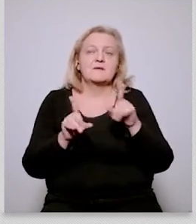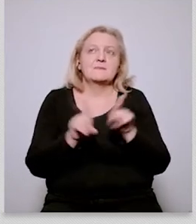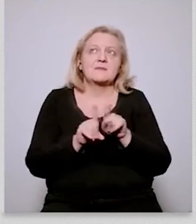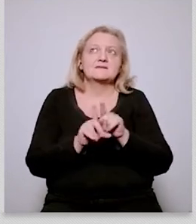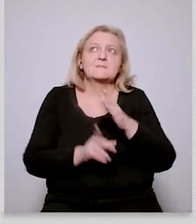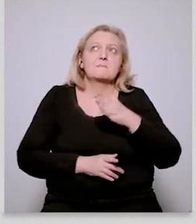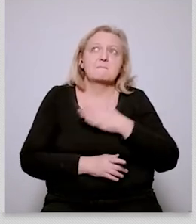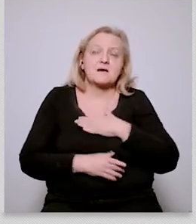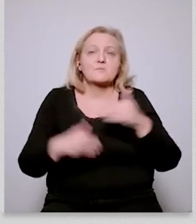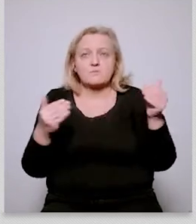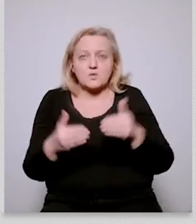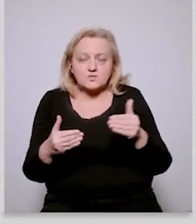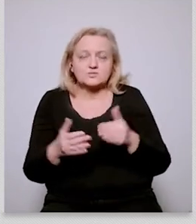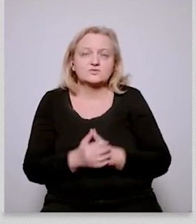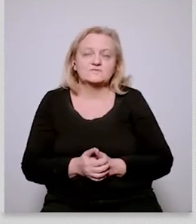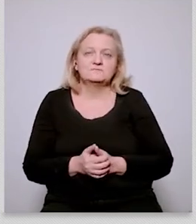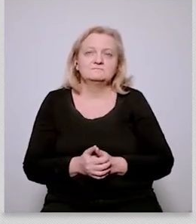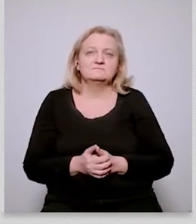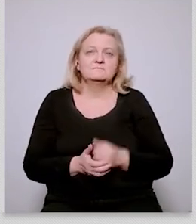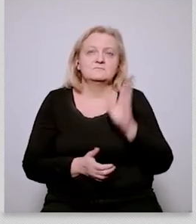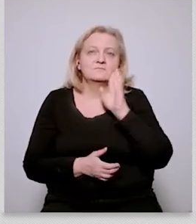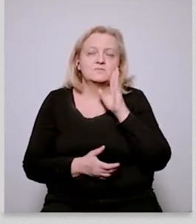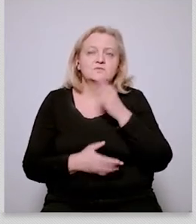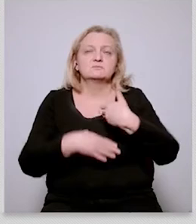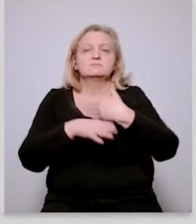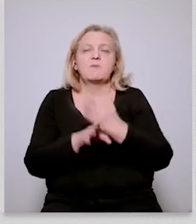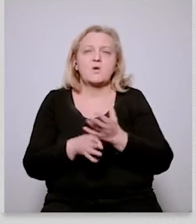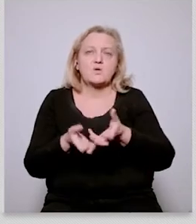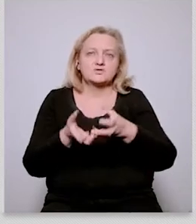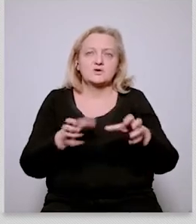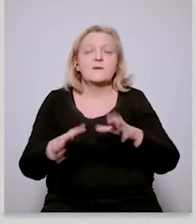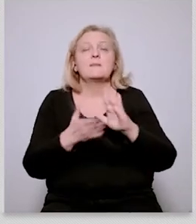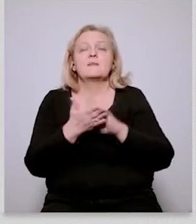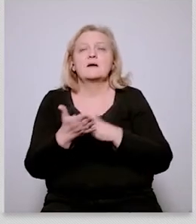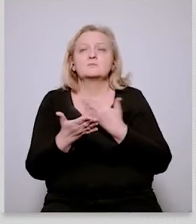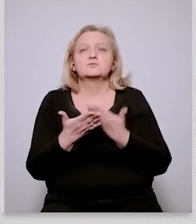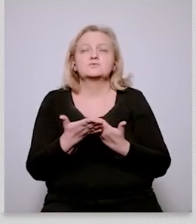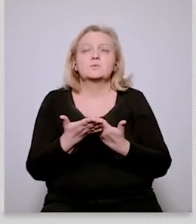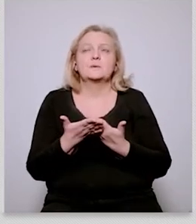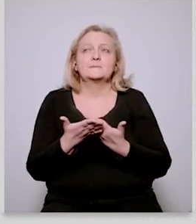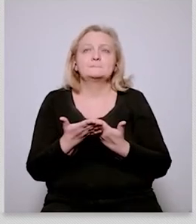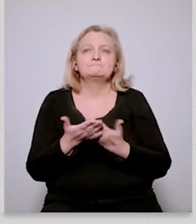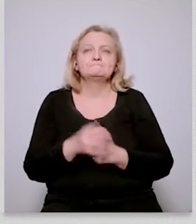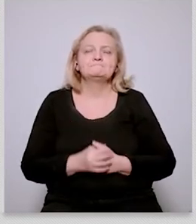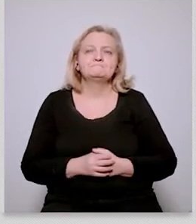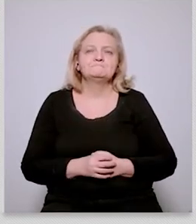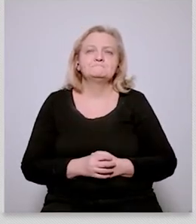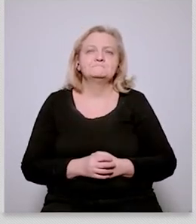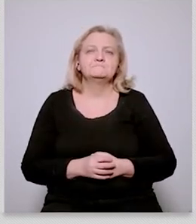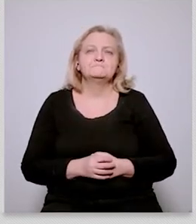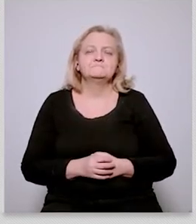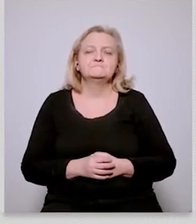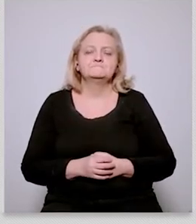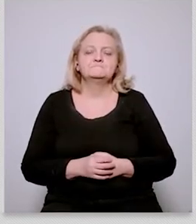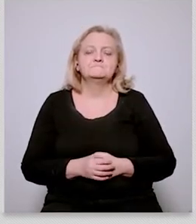wages down to basically uh keep capitalism going you know at at any cost and we we felt that you know there was